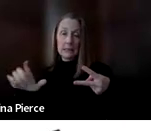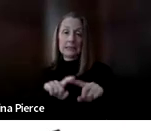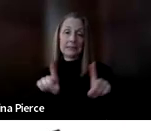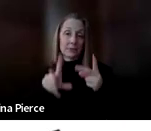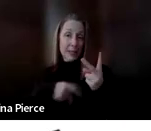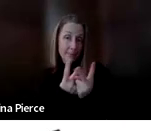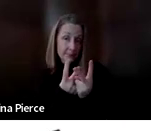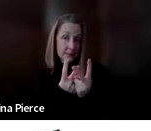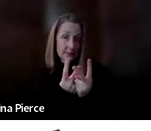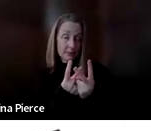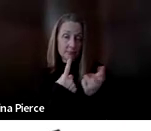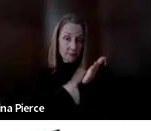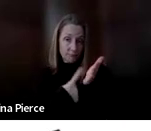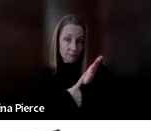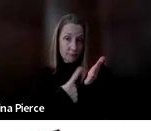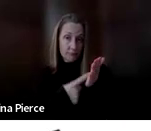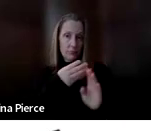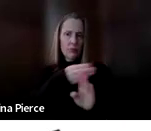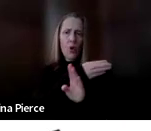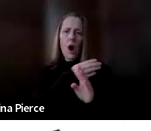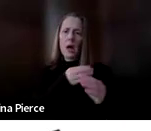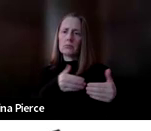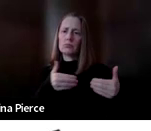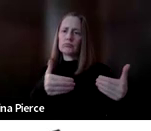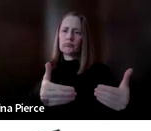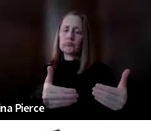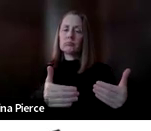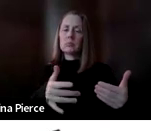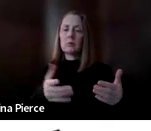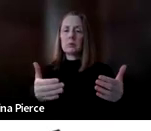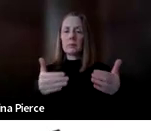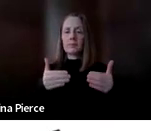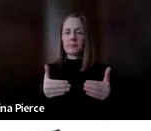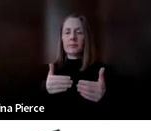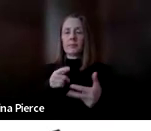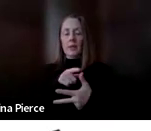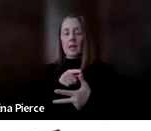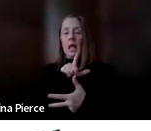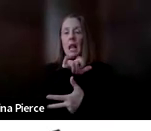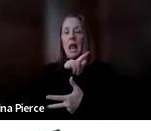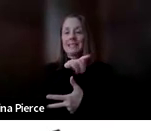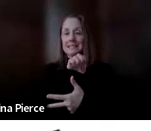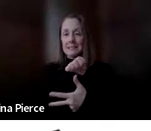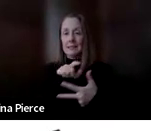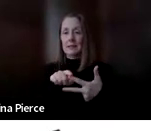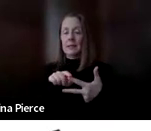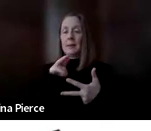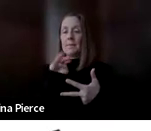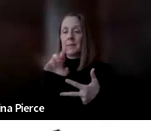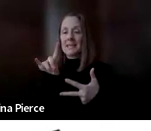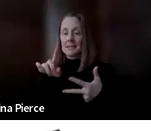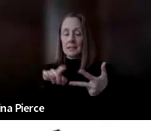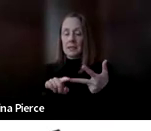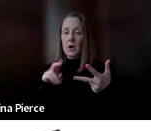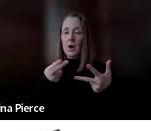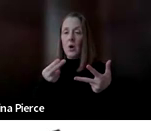And I do want to say before I move on to the next page that when we think about light tech, mid tech and high tech, no form of AAC is